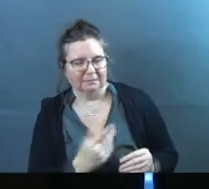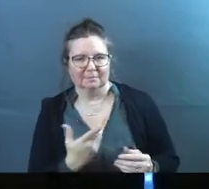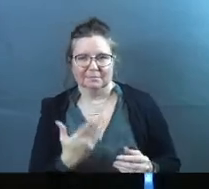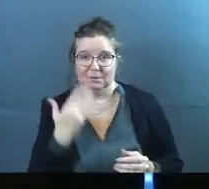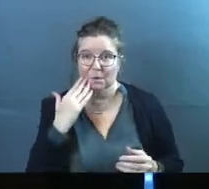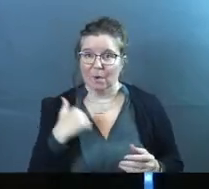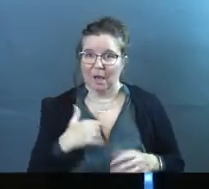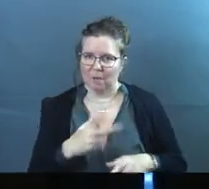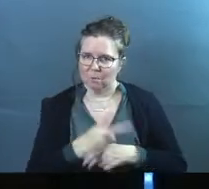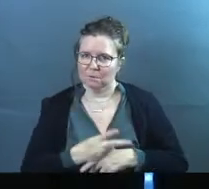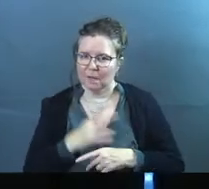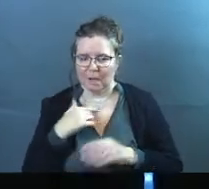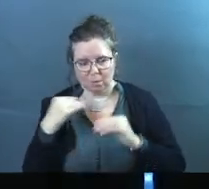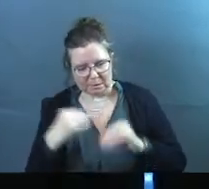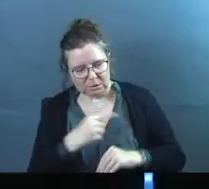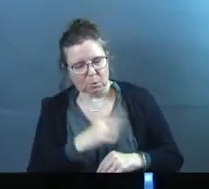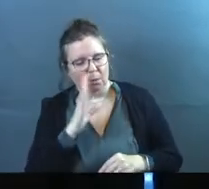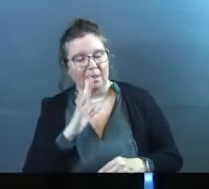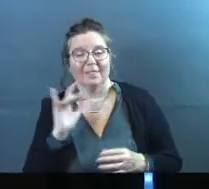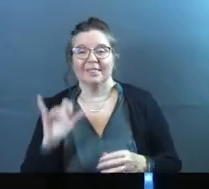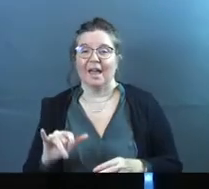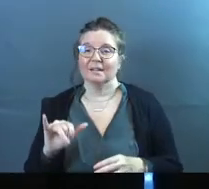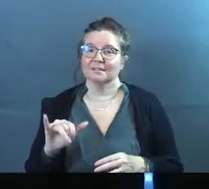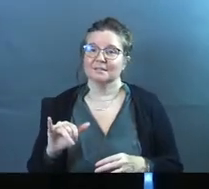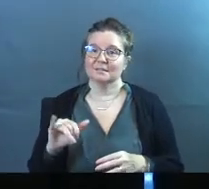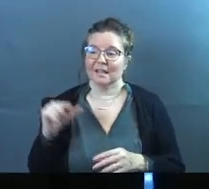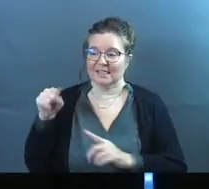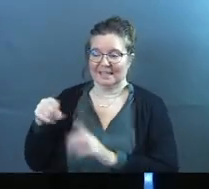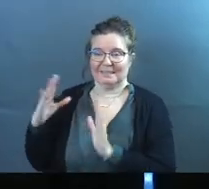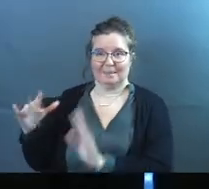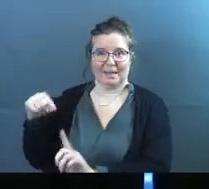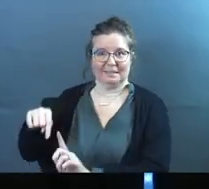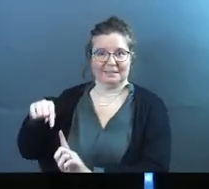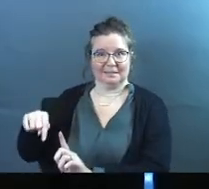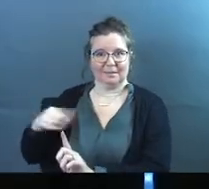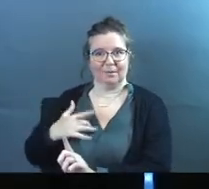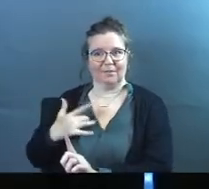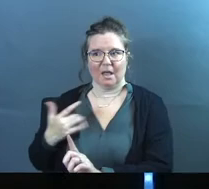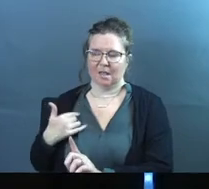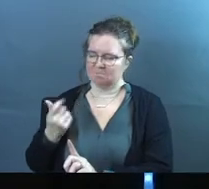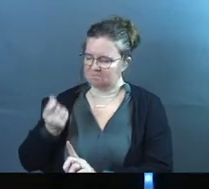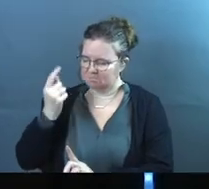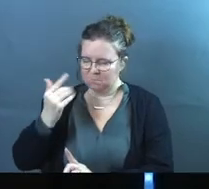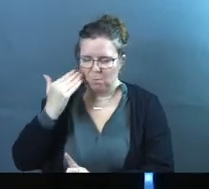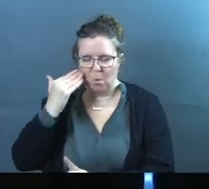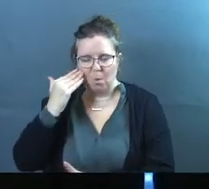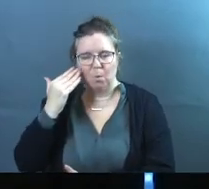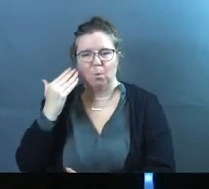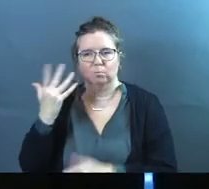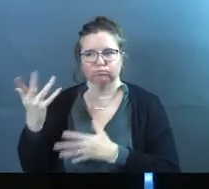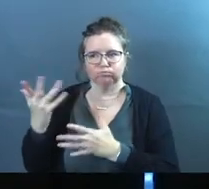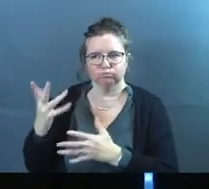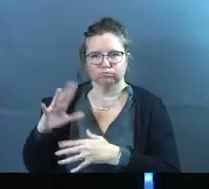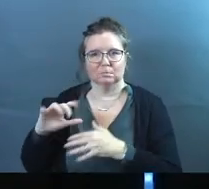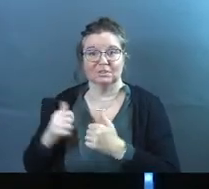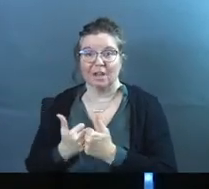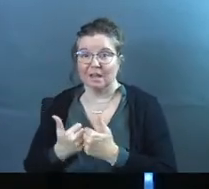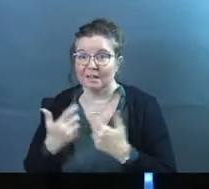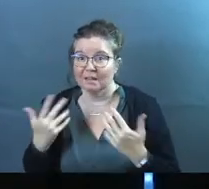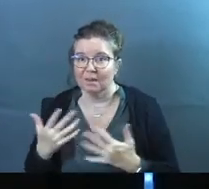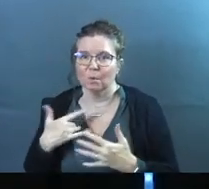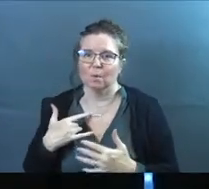You know what I'm saying? It's like, I'll take care of Like, I'll teach you. You know what I mean? That's this space. We feel like we've got it down. We know. Here's the challenge.